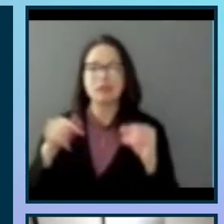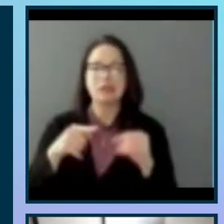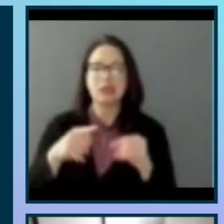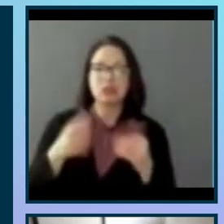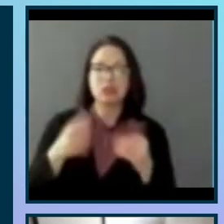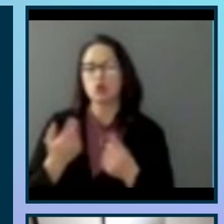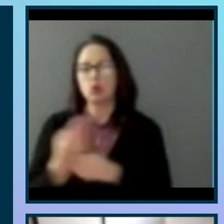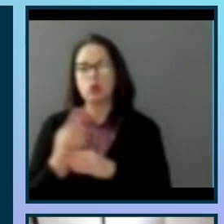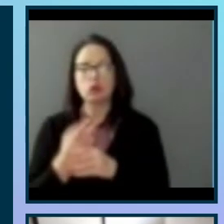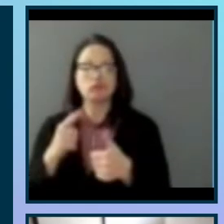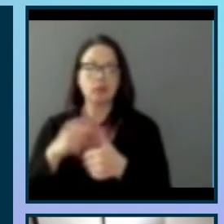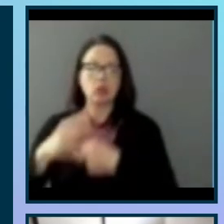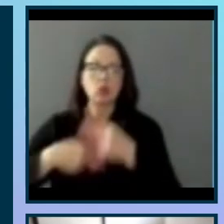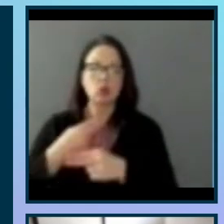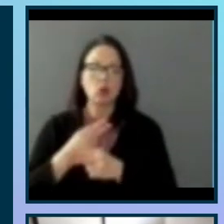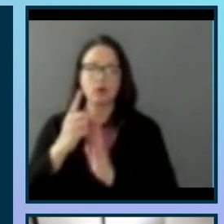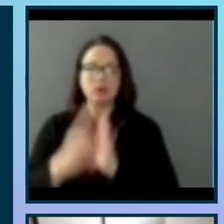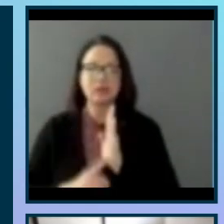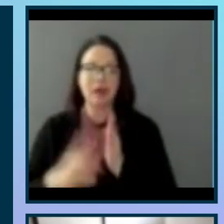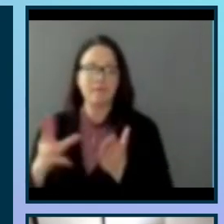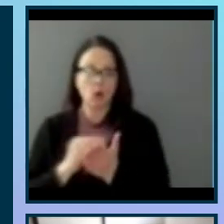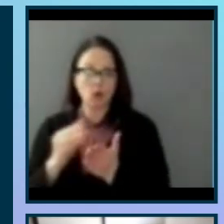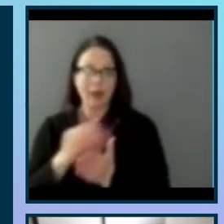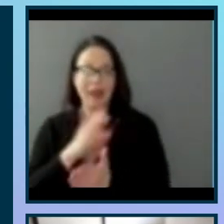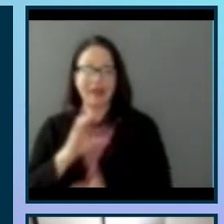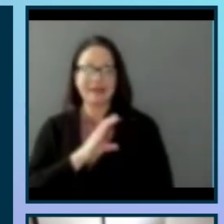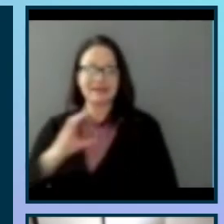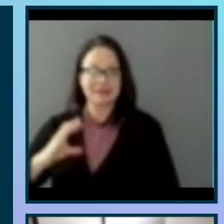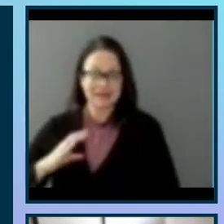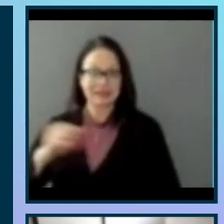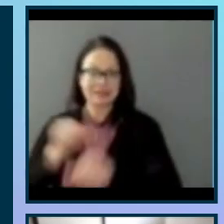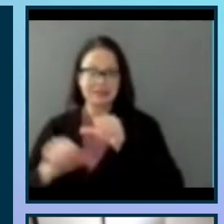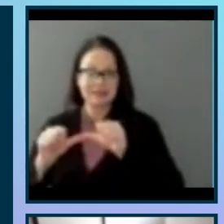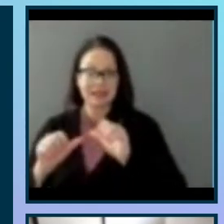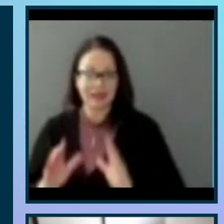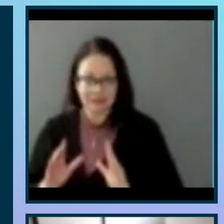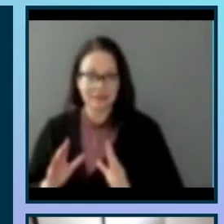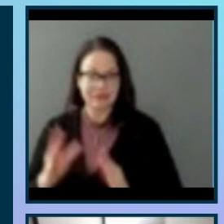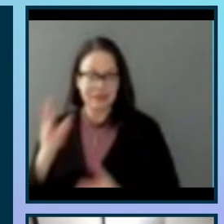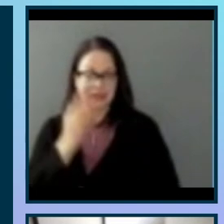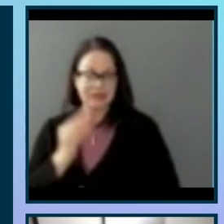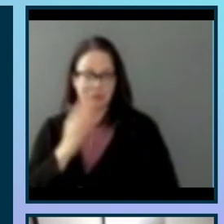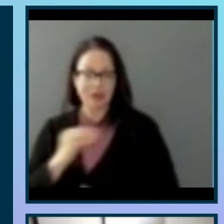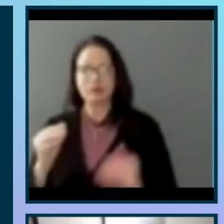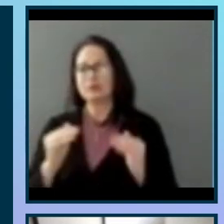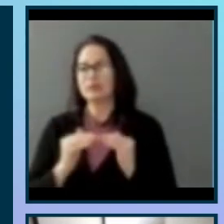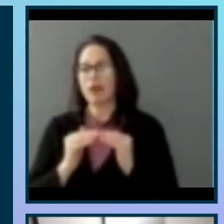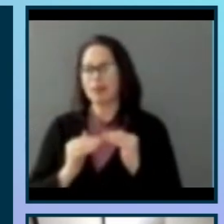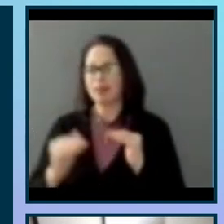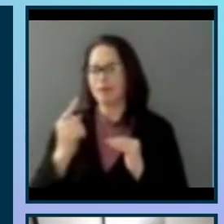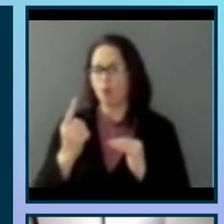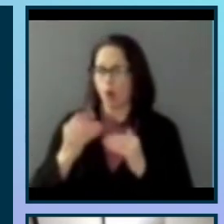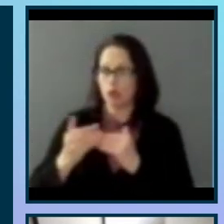design for learning. And there will be citizen scientists' experiences level 1 through 3. There's a